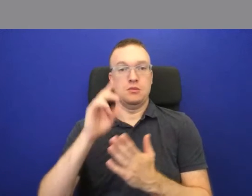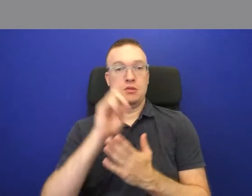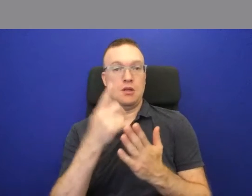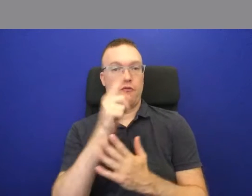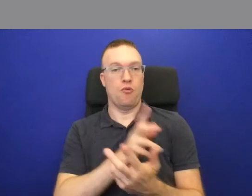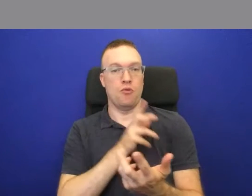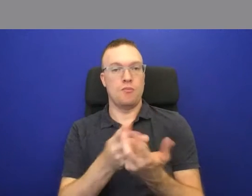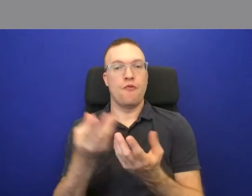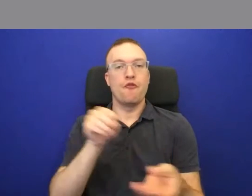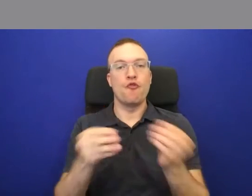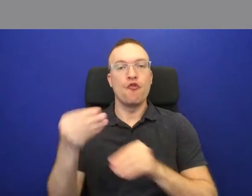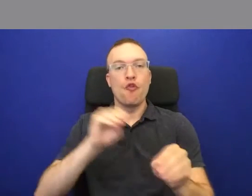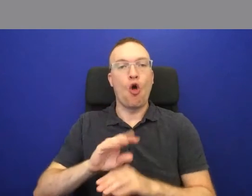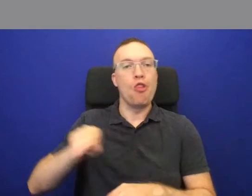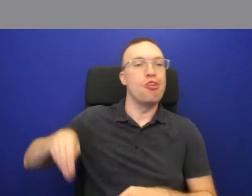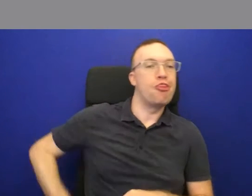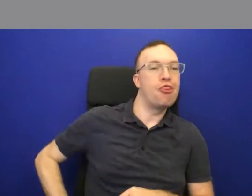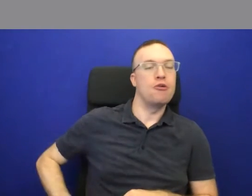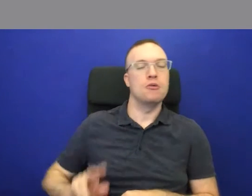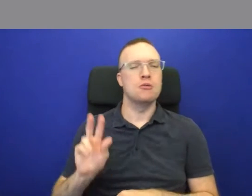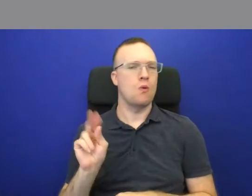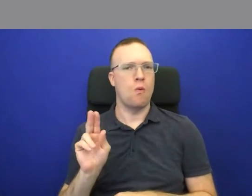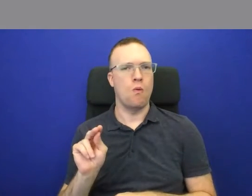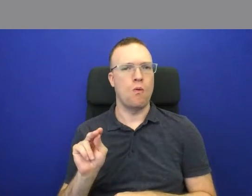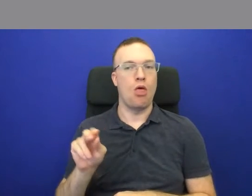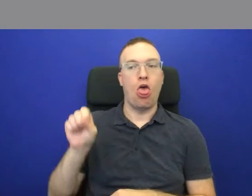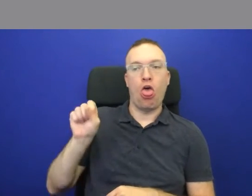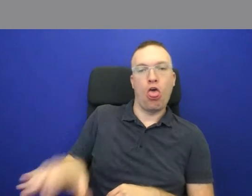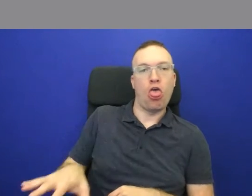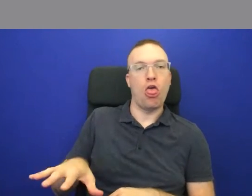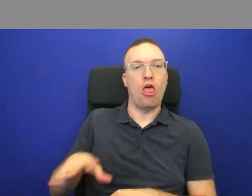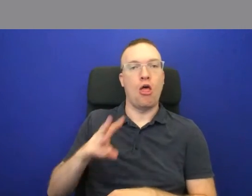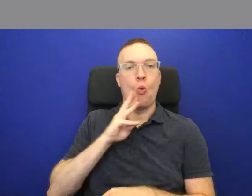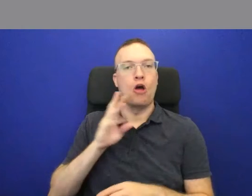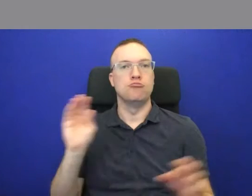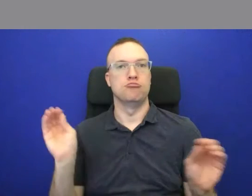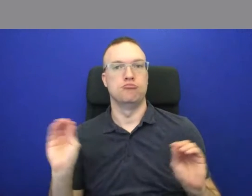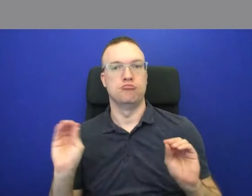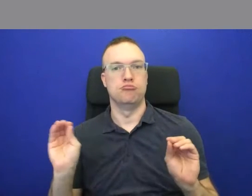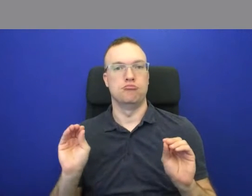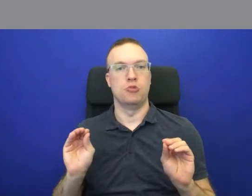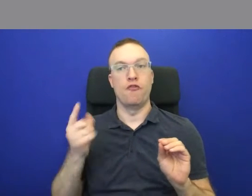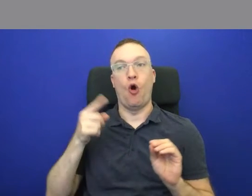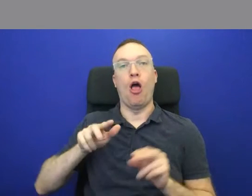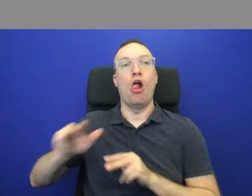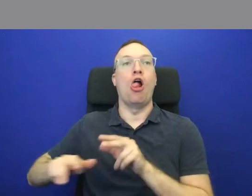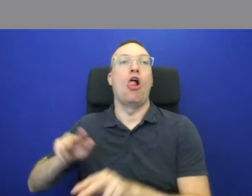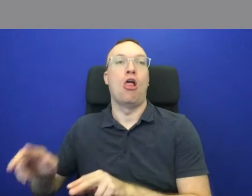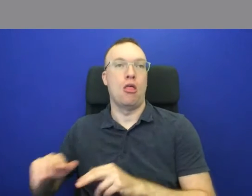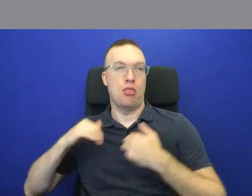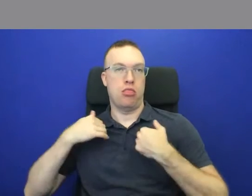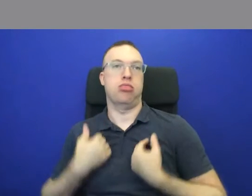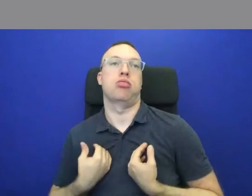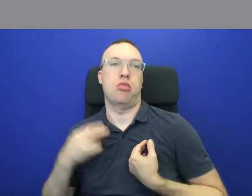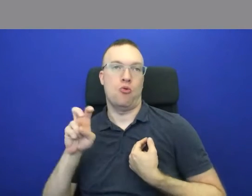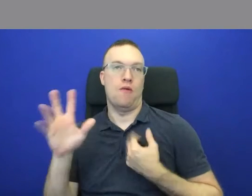be folded up and stuffed in a pocket, dropped into a puddle, or stepped on by a tired traveller.